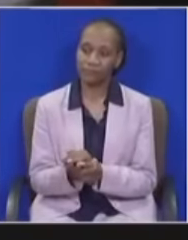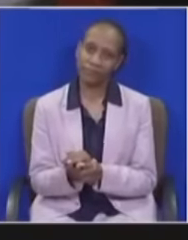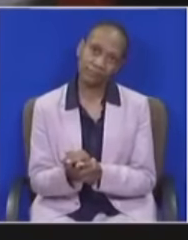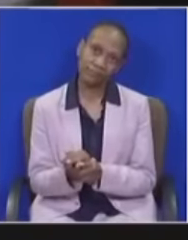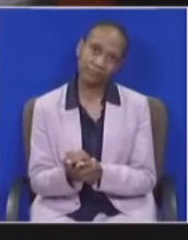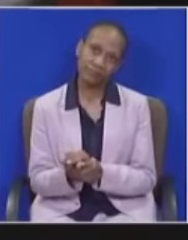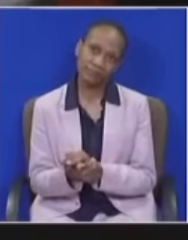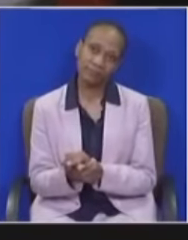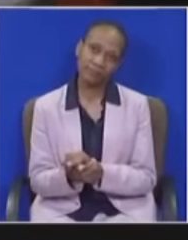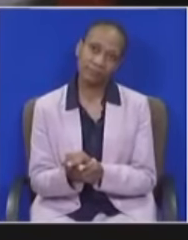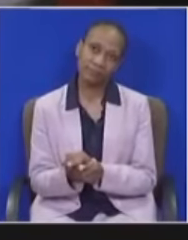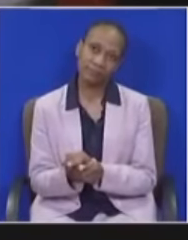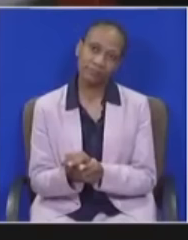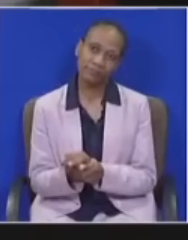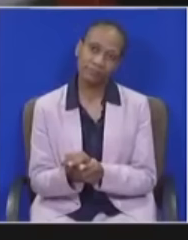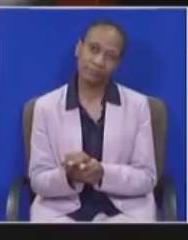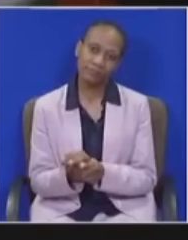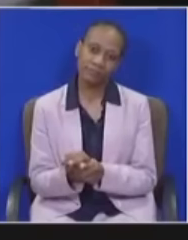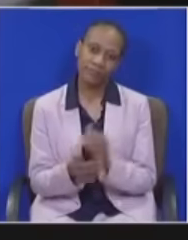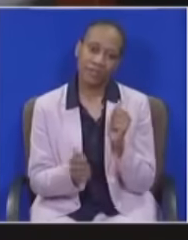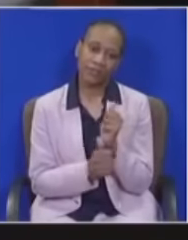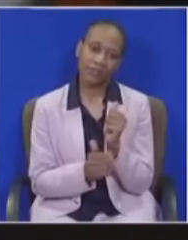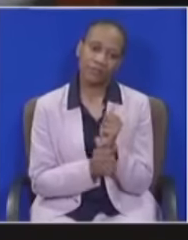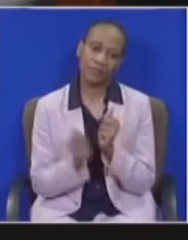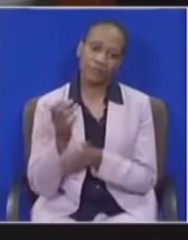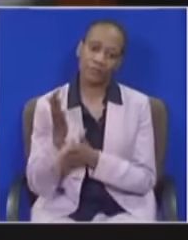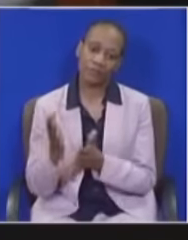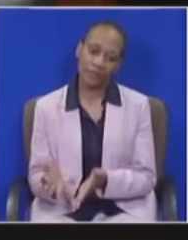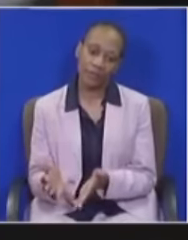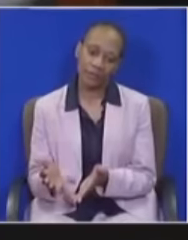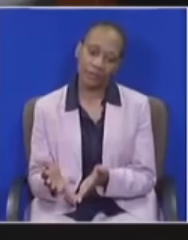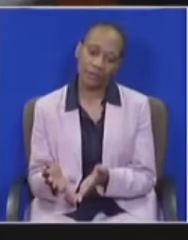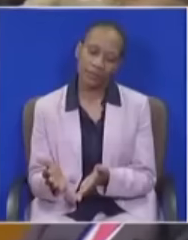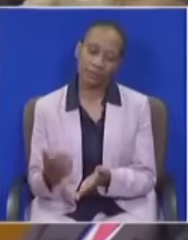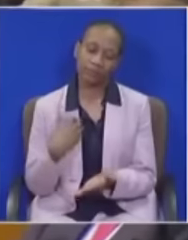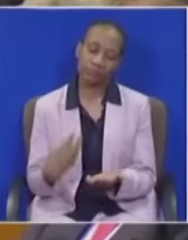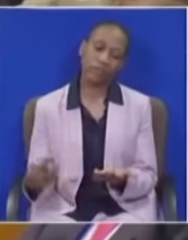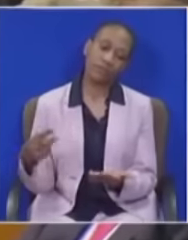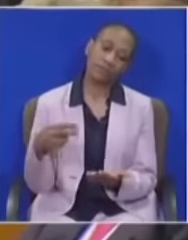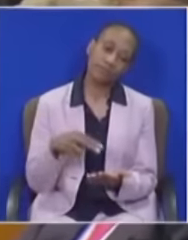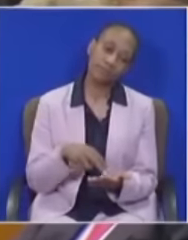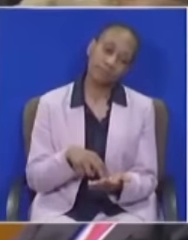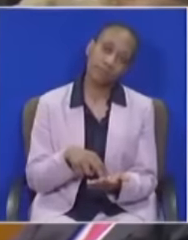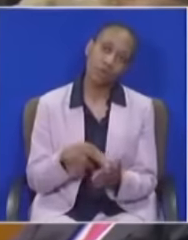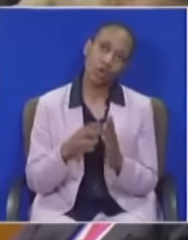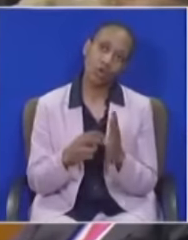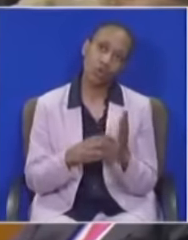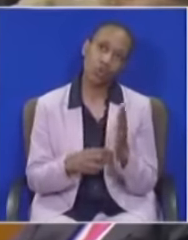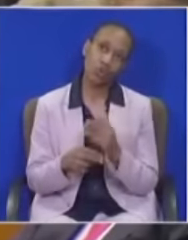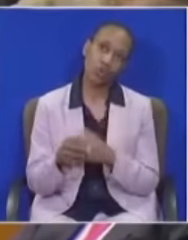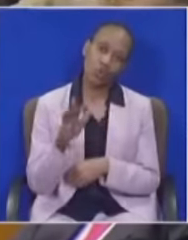What are you rising on, Honorable Minister? Deputy Speaker, I rise on rule number